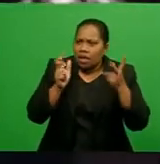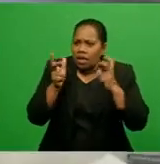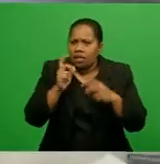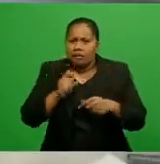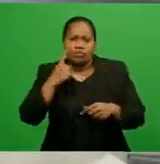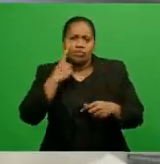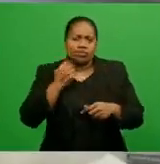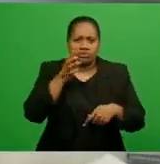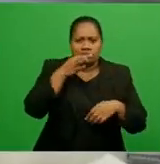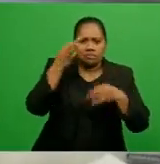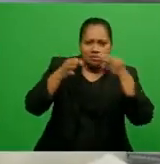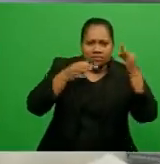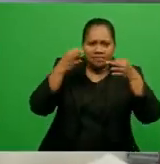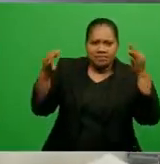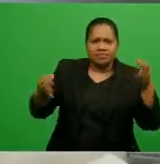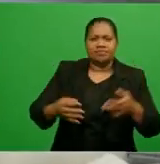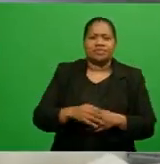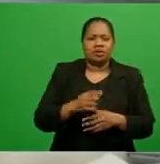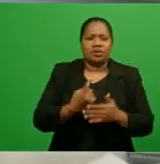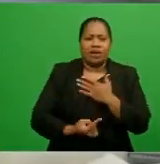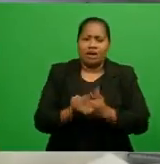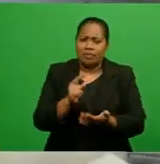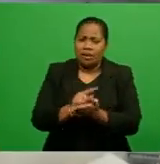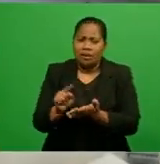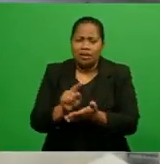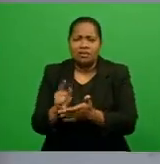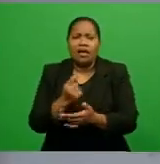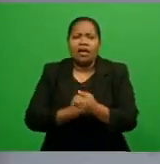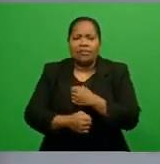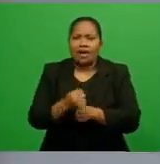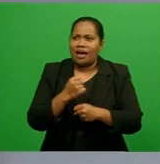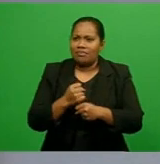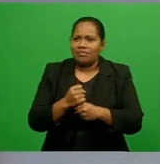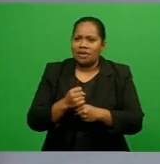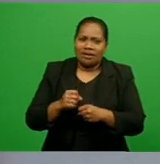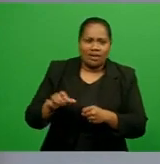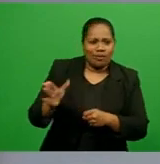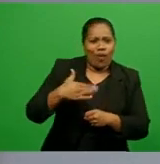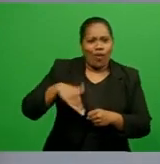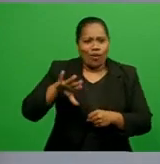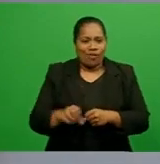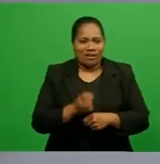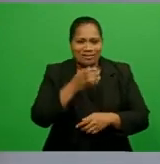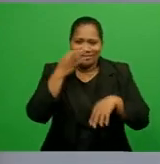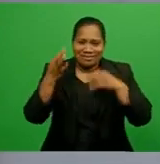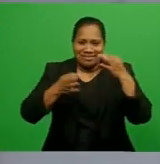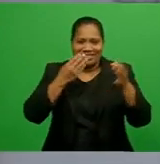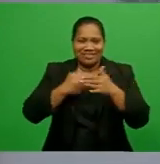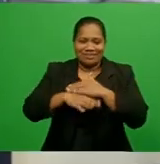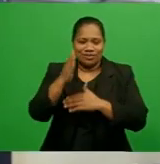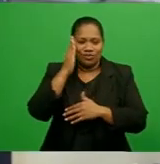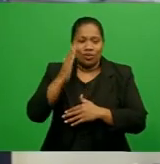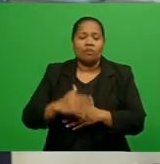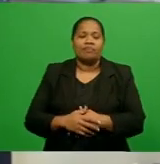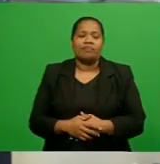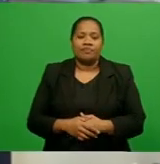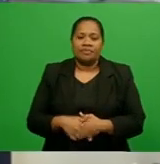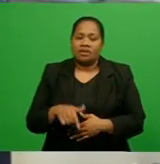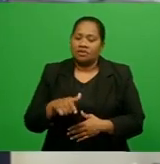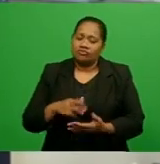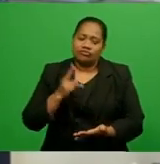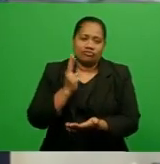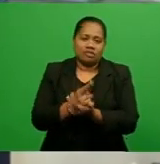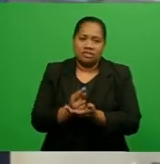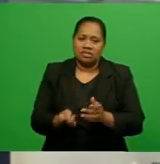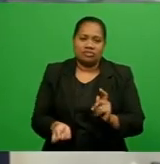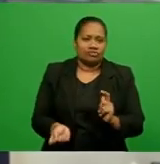that became a norm in schools, the Fijian national anthem. Yusuf adds this was a life-changing event. The announcers would